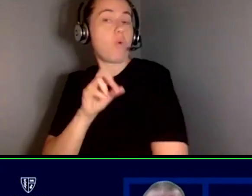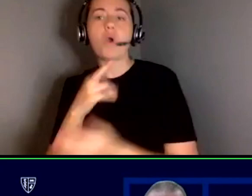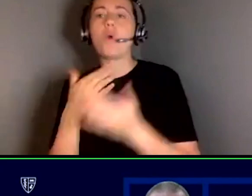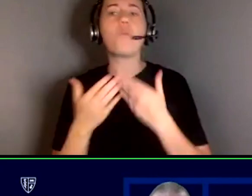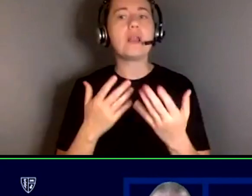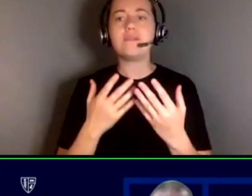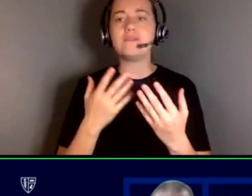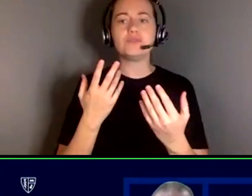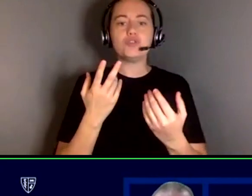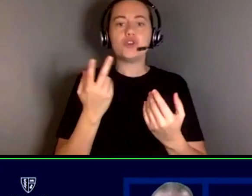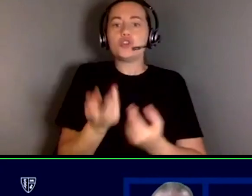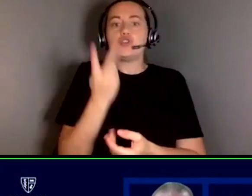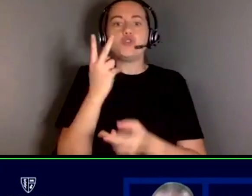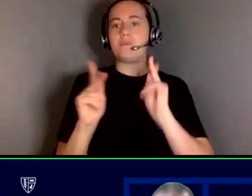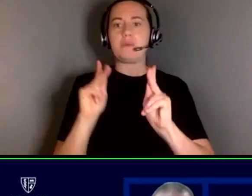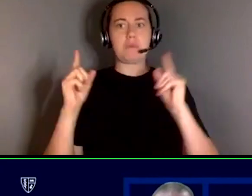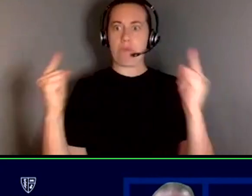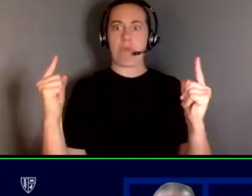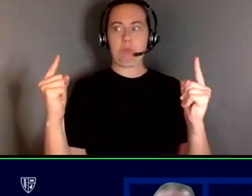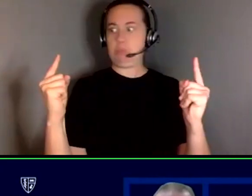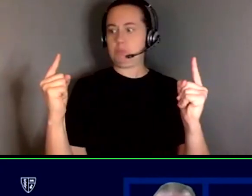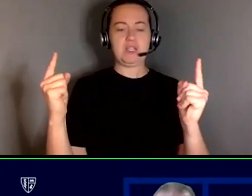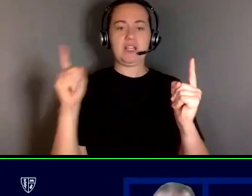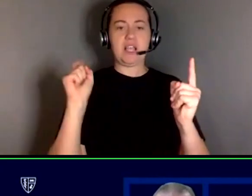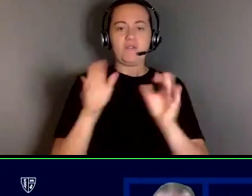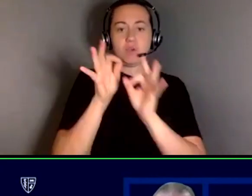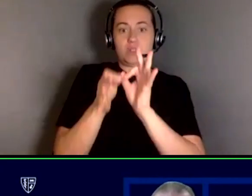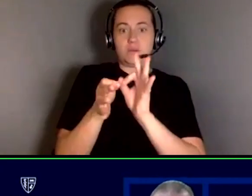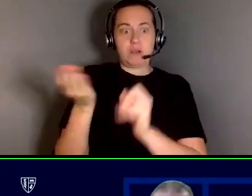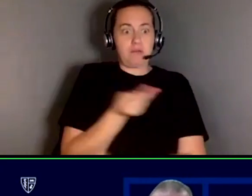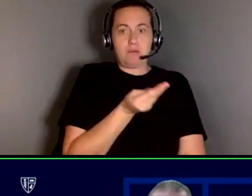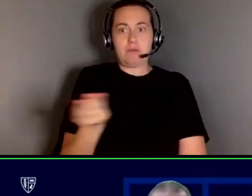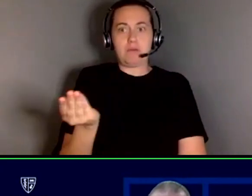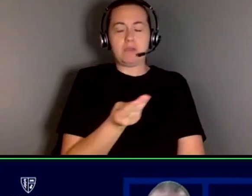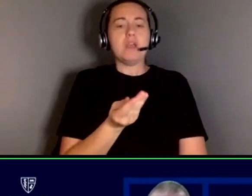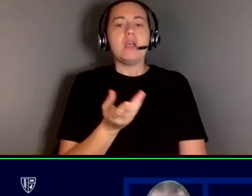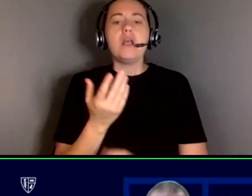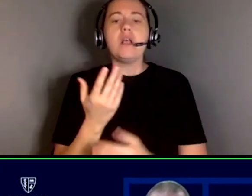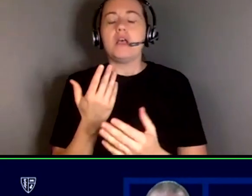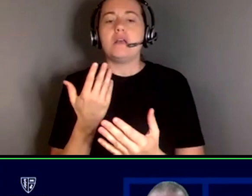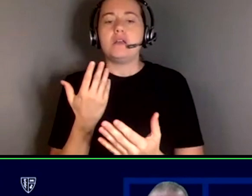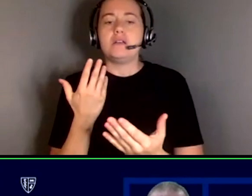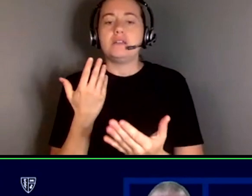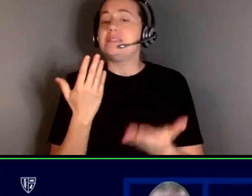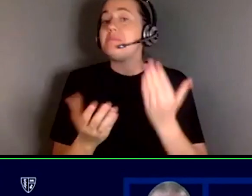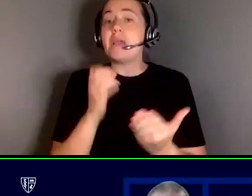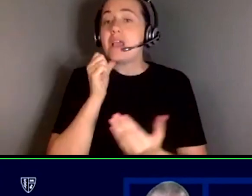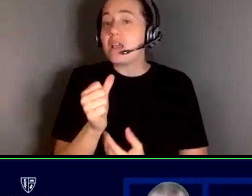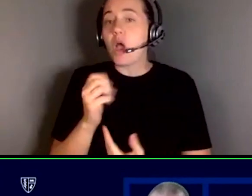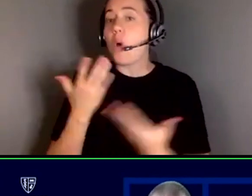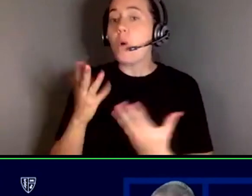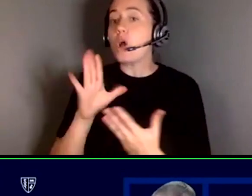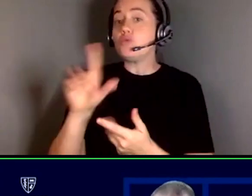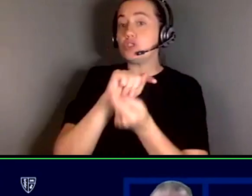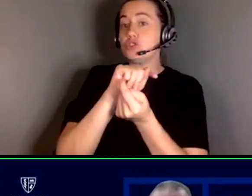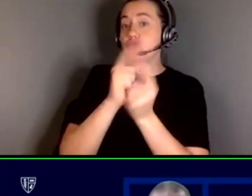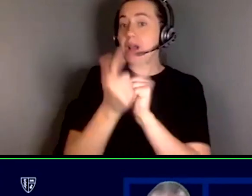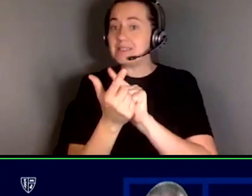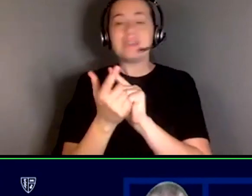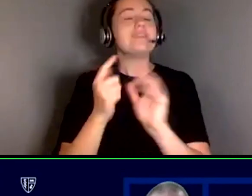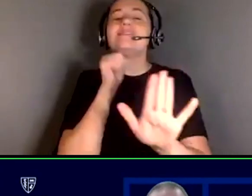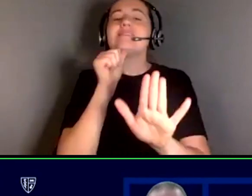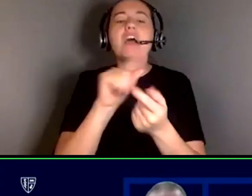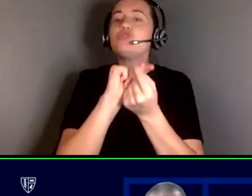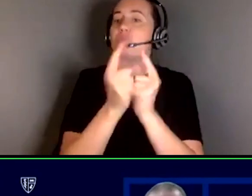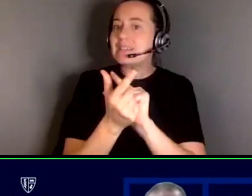two parties happen to be um because it might not be that what you're what you're translating into it's not just translating